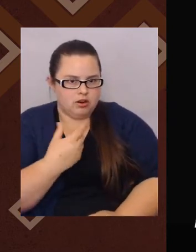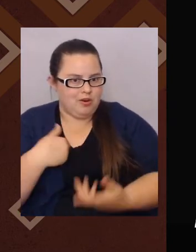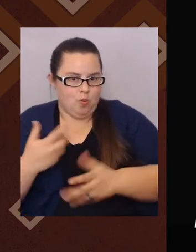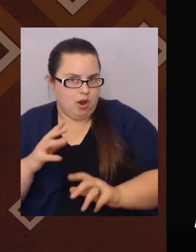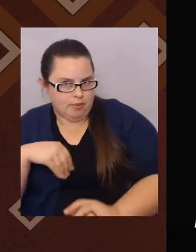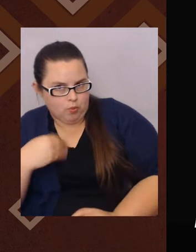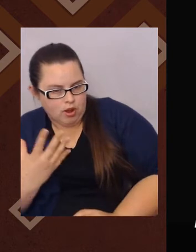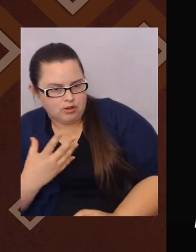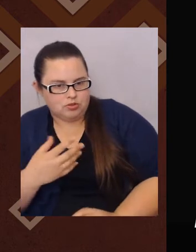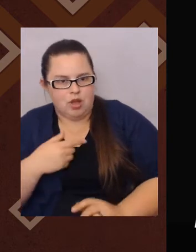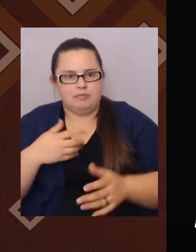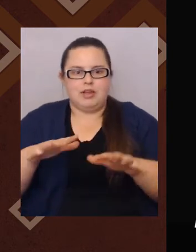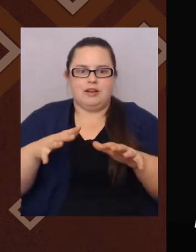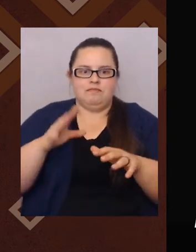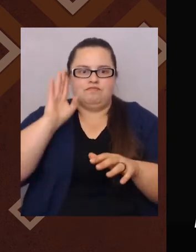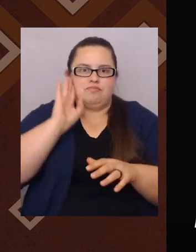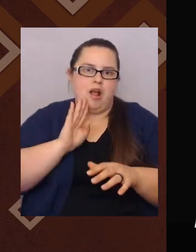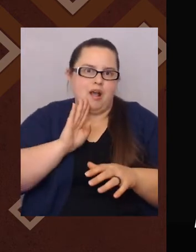oh, my God.